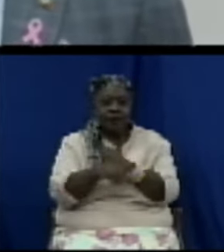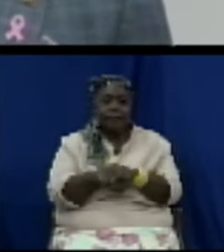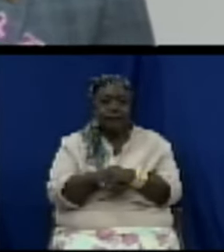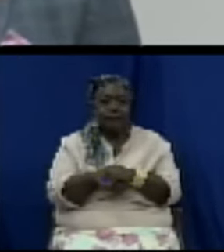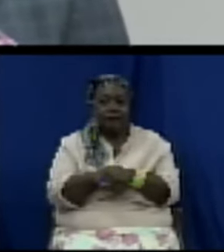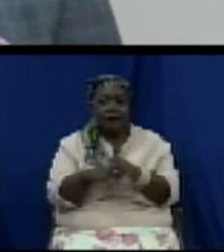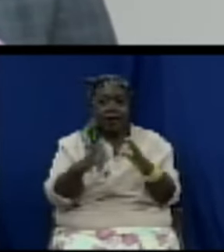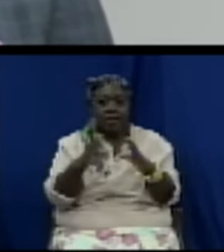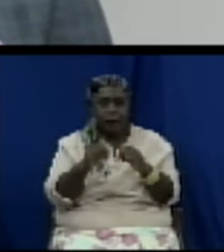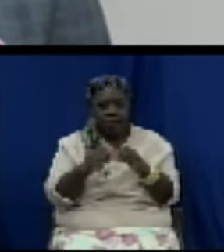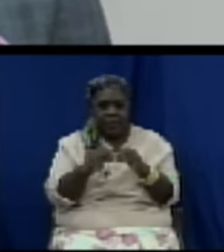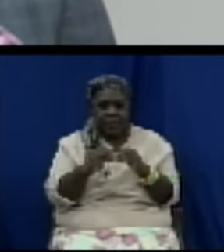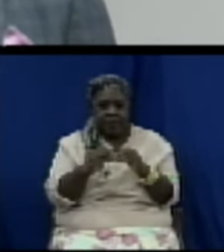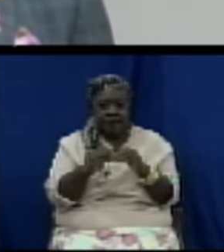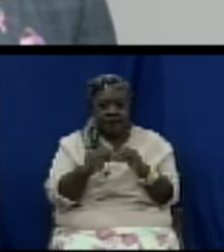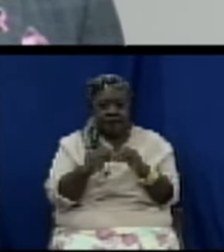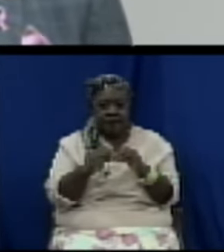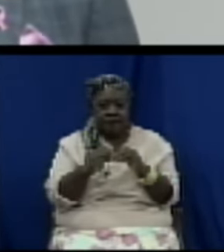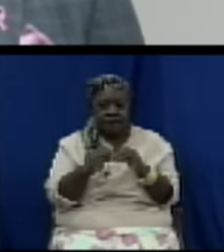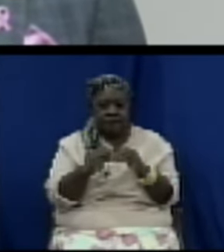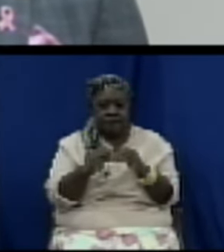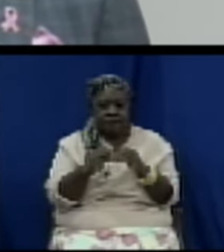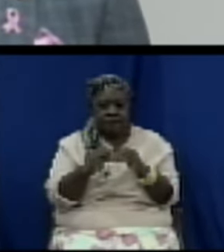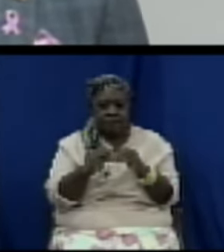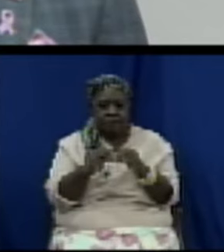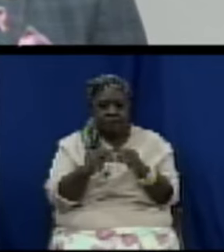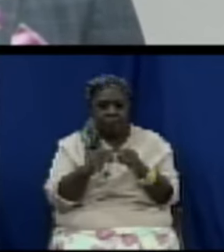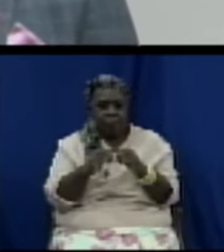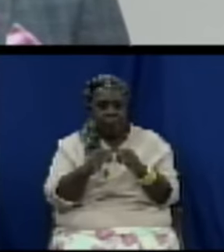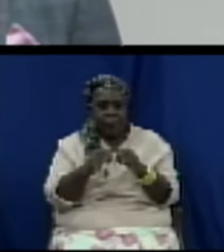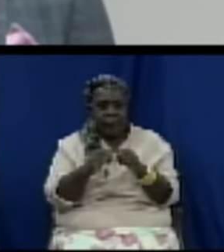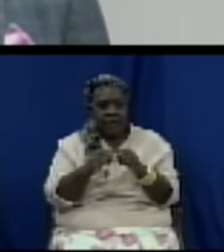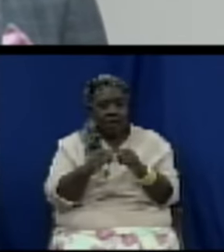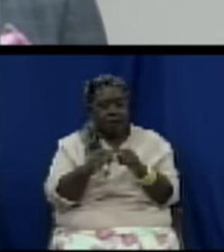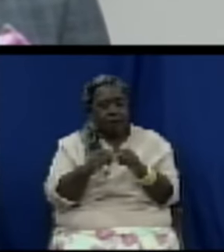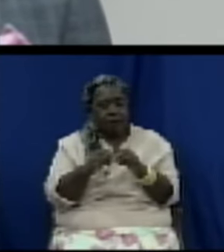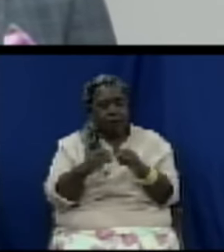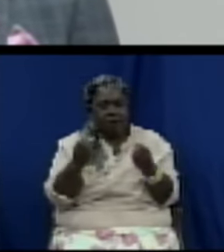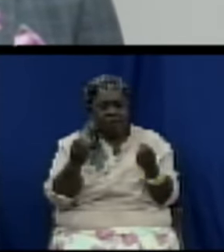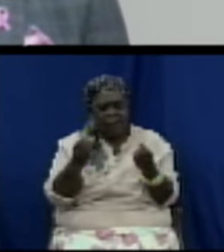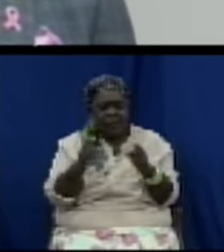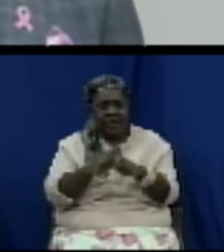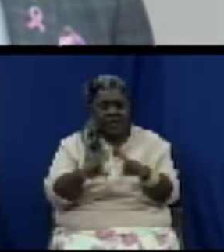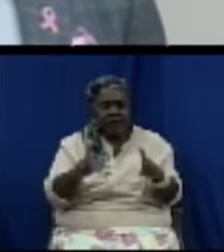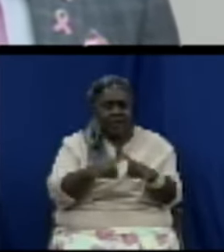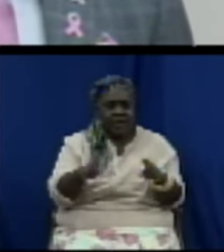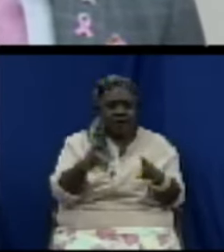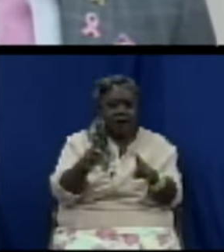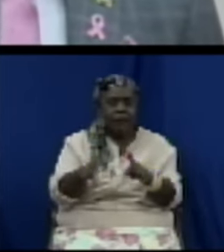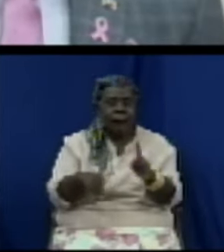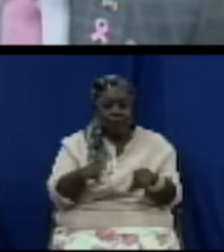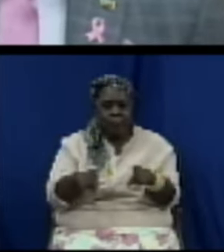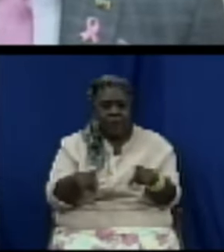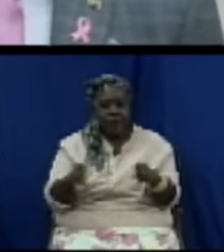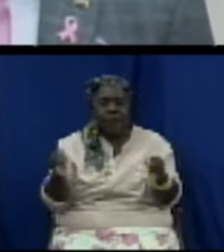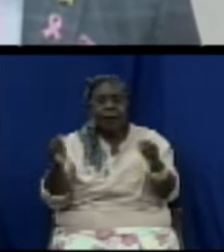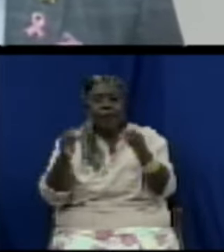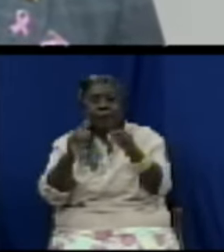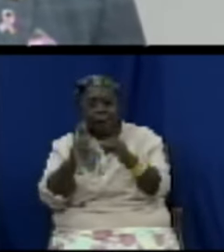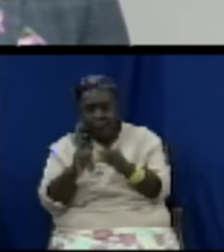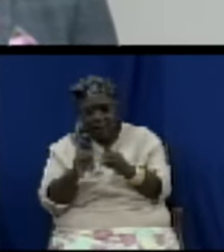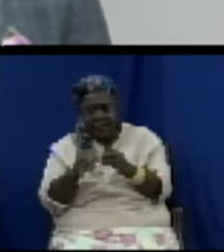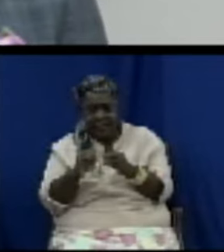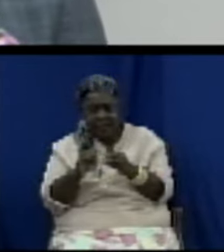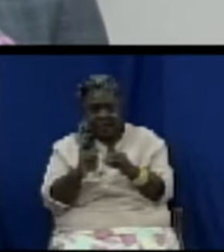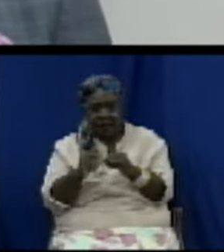had advisors such as Dr. Isbin Williams, who is one of the lead experts in the Caribbean on this matter, who had been sounding